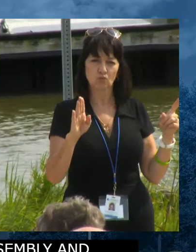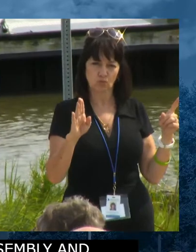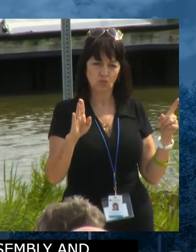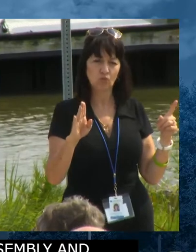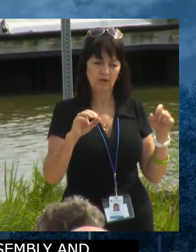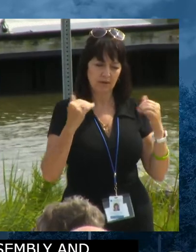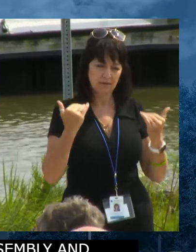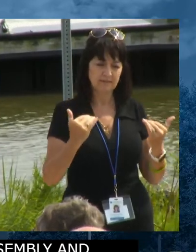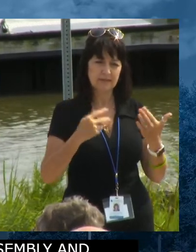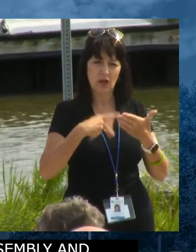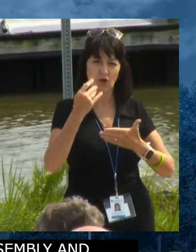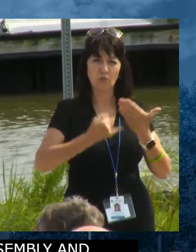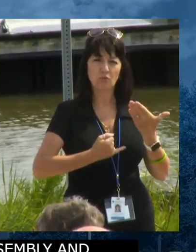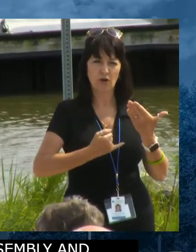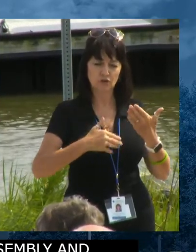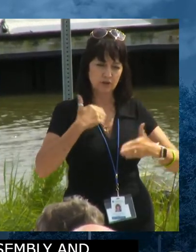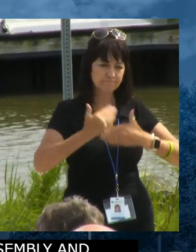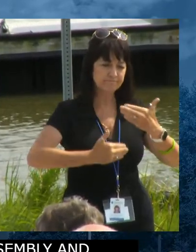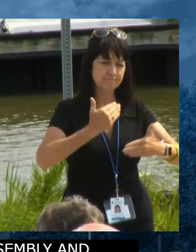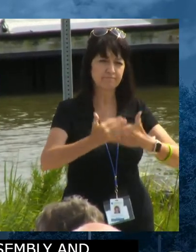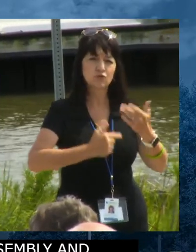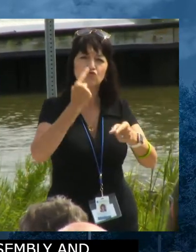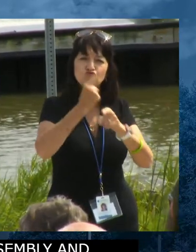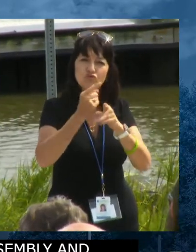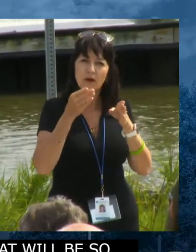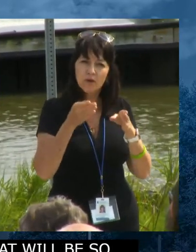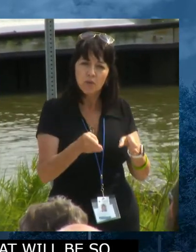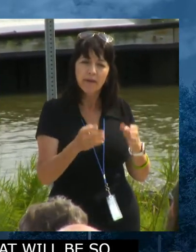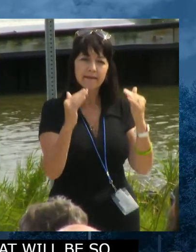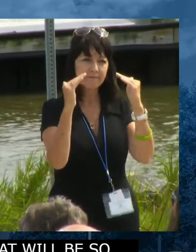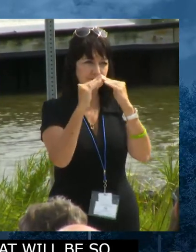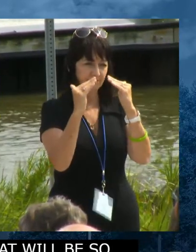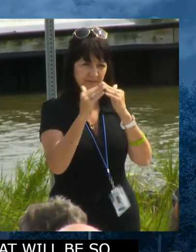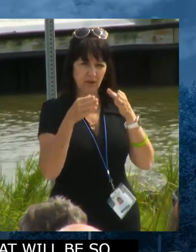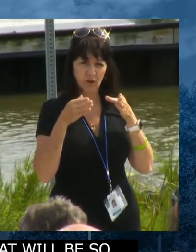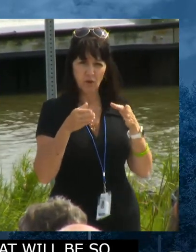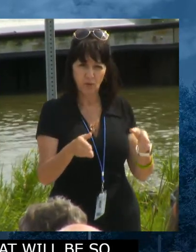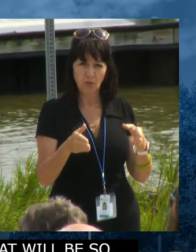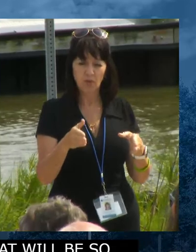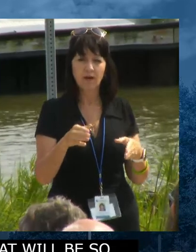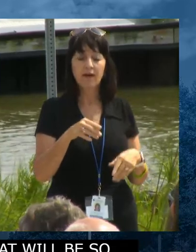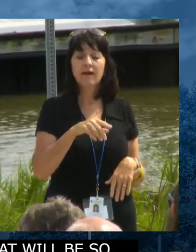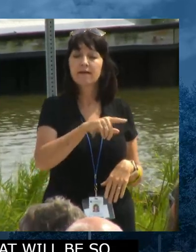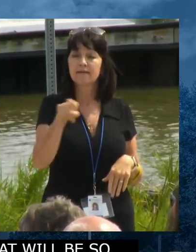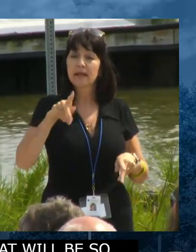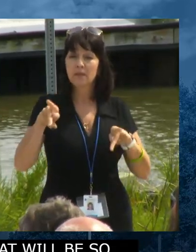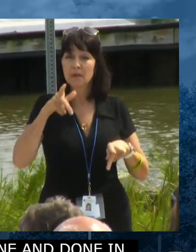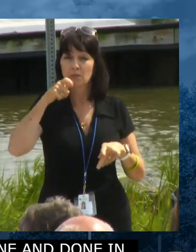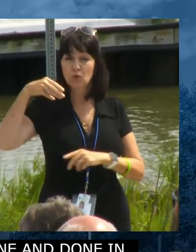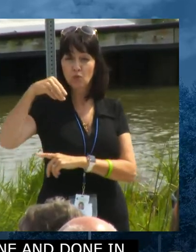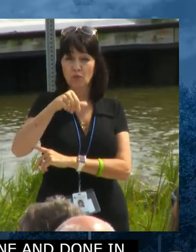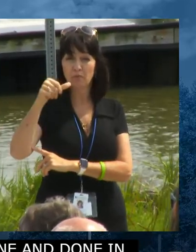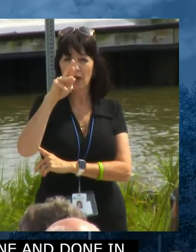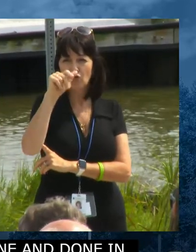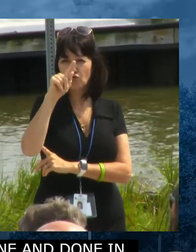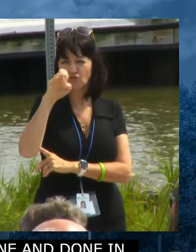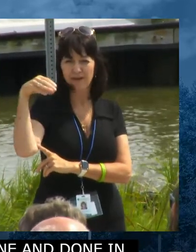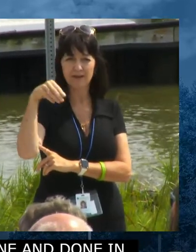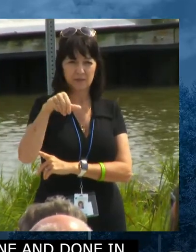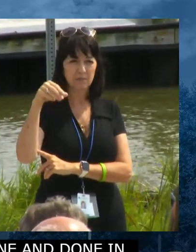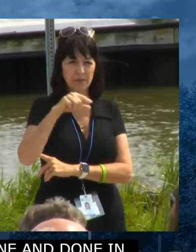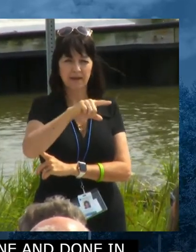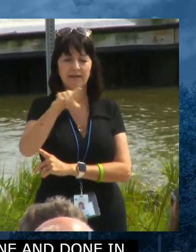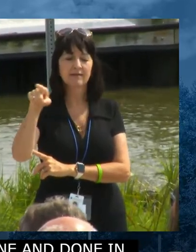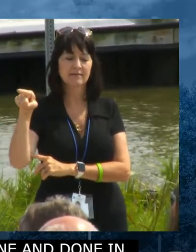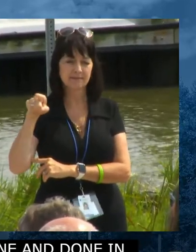done in the right way, in the fair way, so that ratepayers across our state are on an even keel